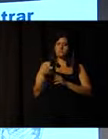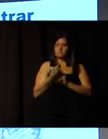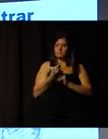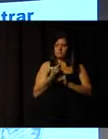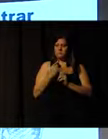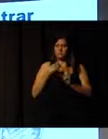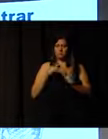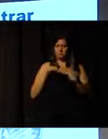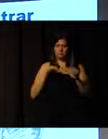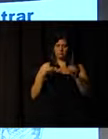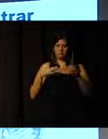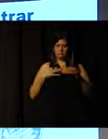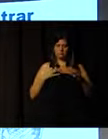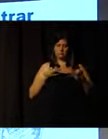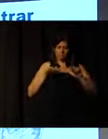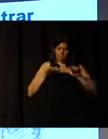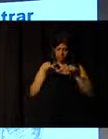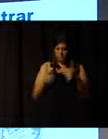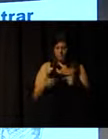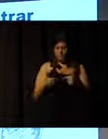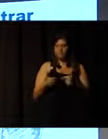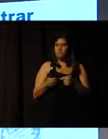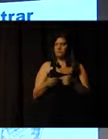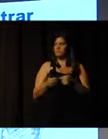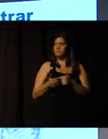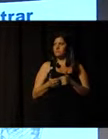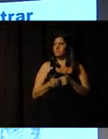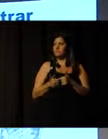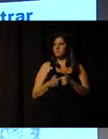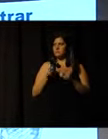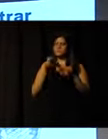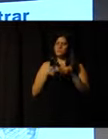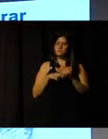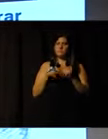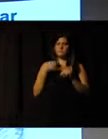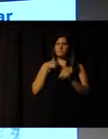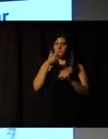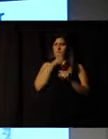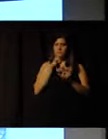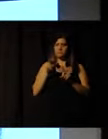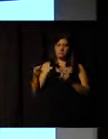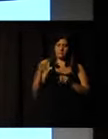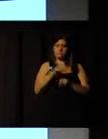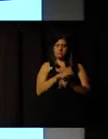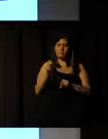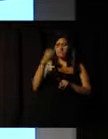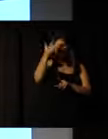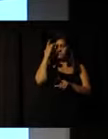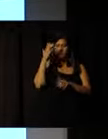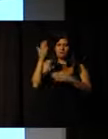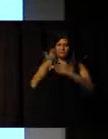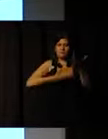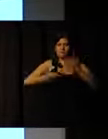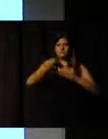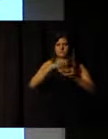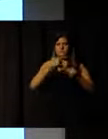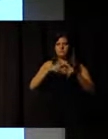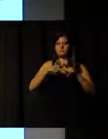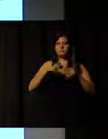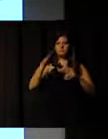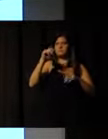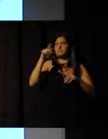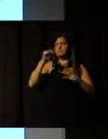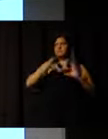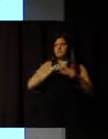To generate a whole sequence of volunteer work so that we can take these people